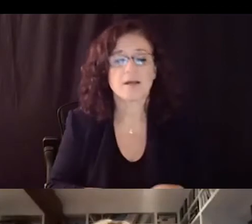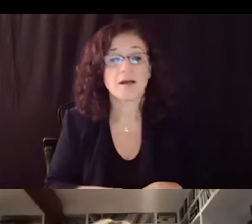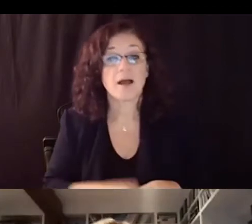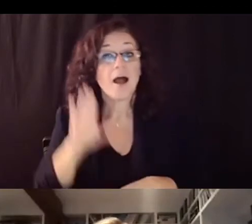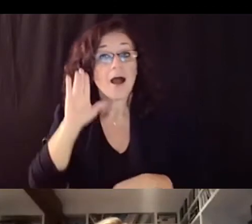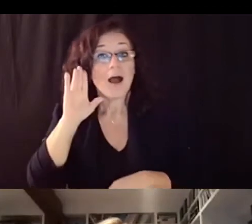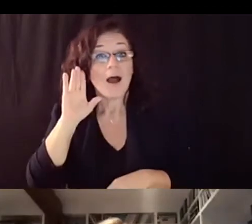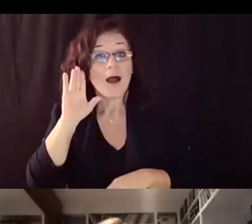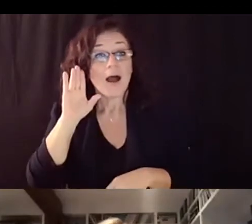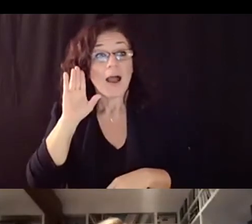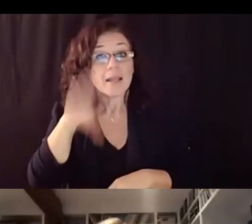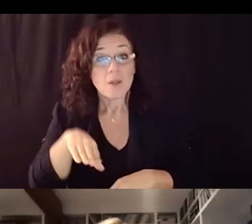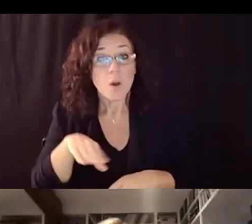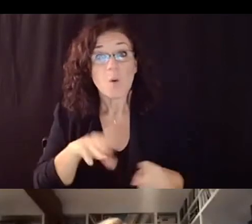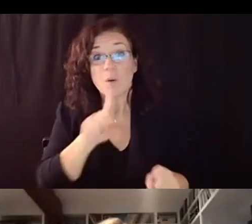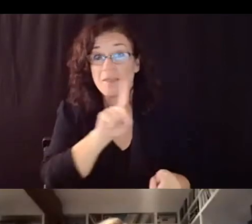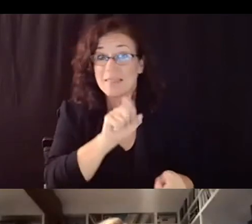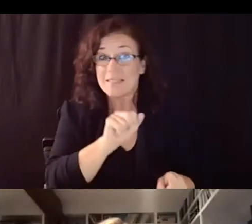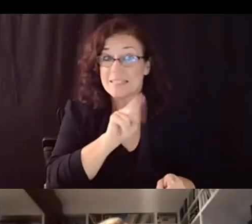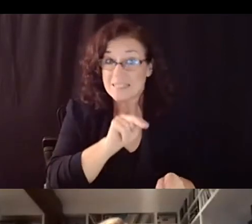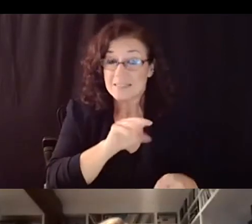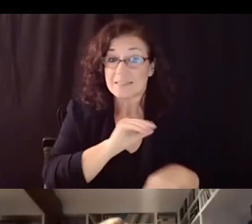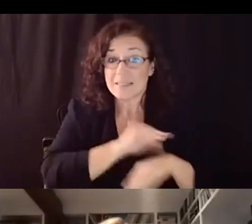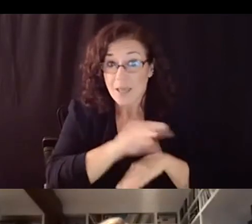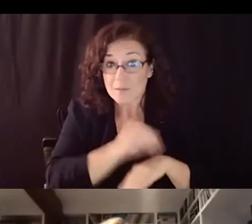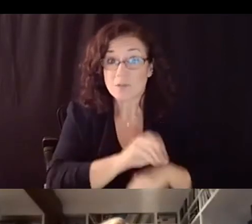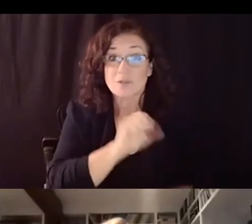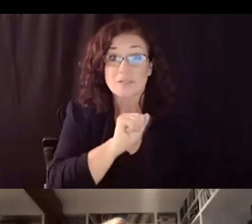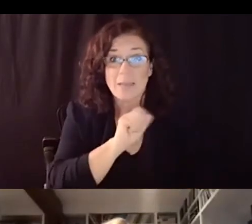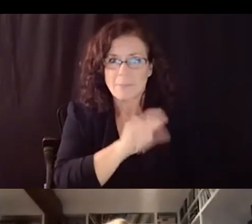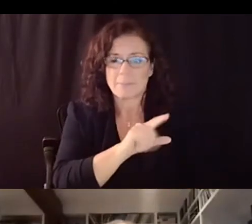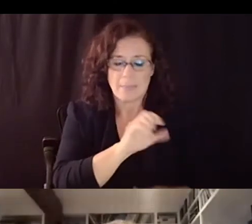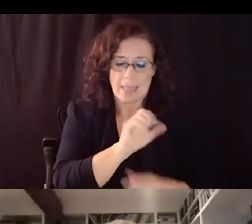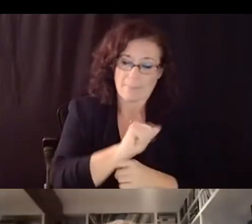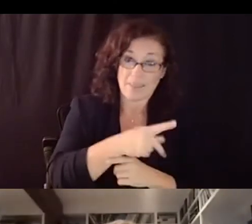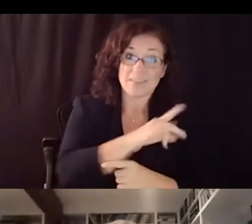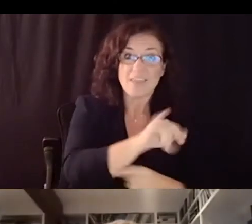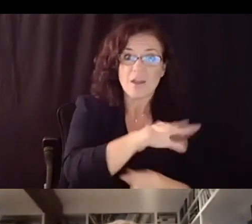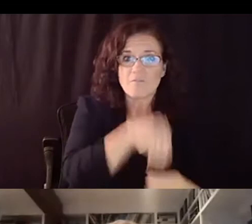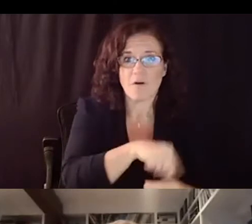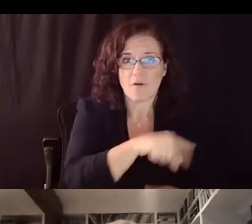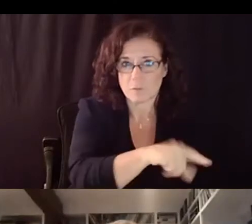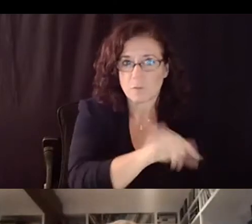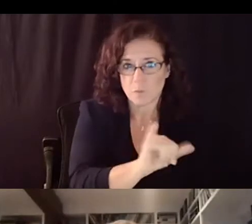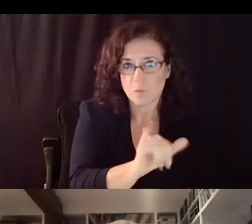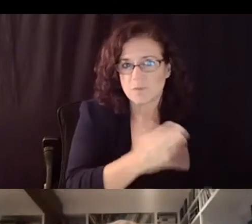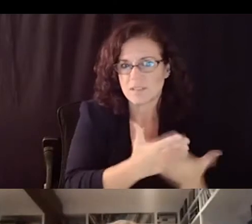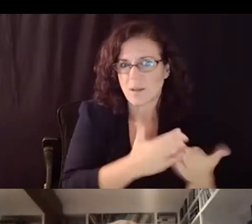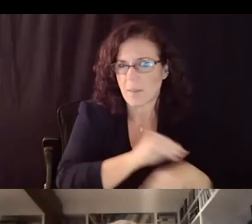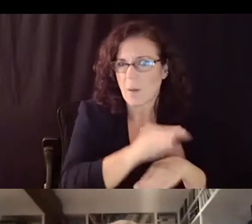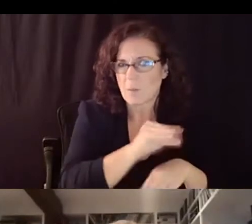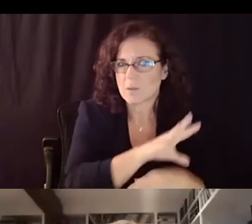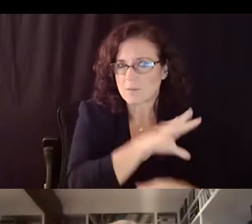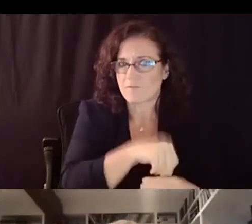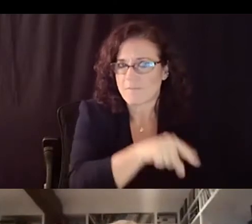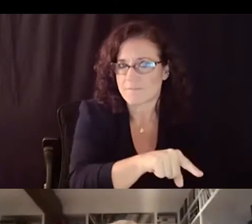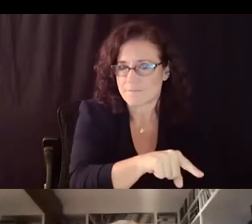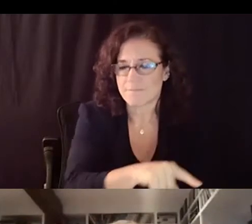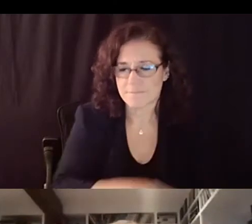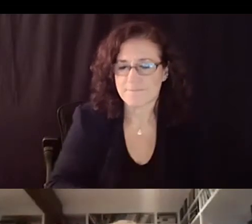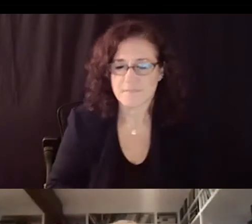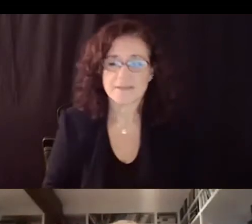administrators our deans counselors and aps and uh we know that we we are considering the